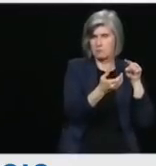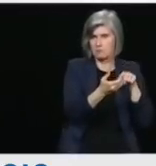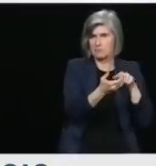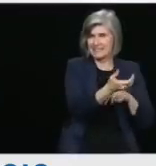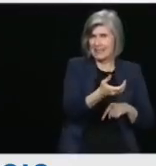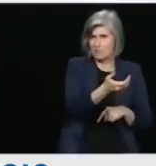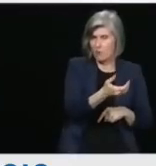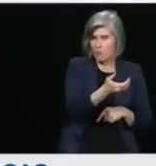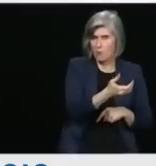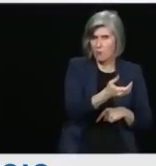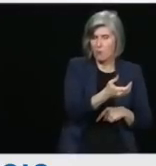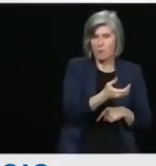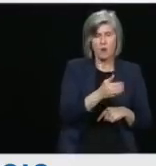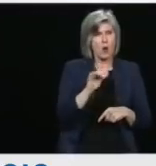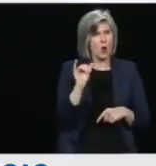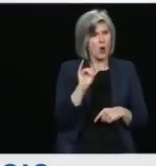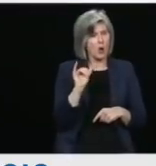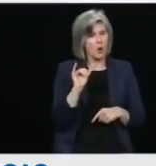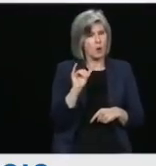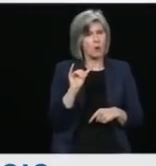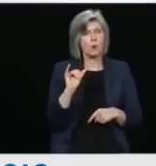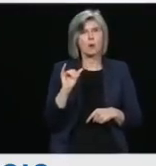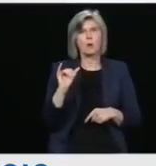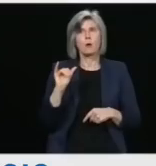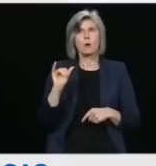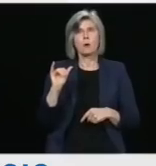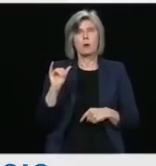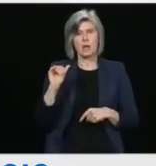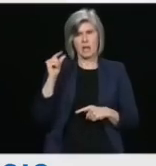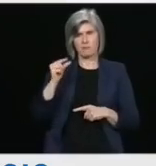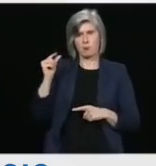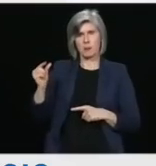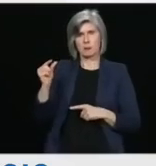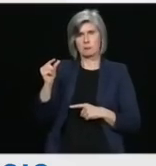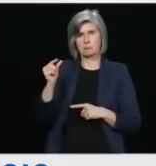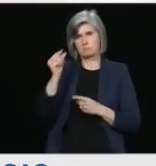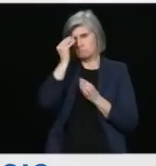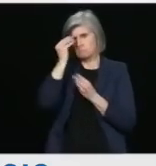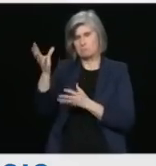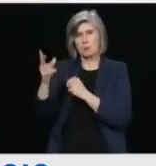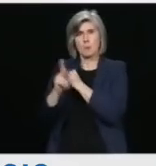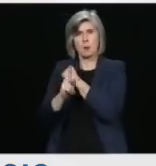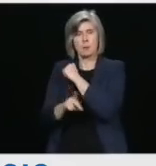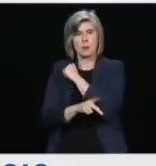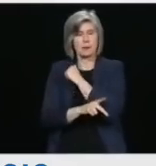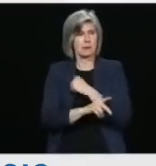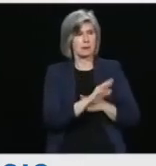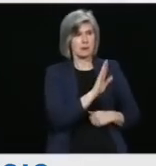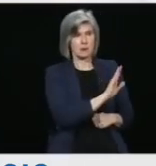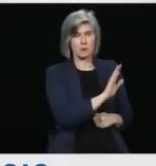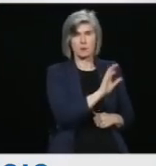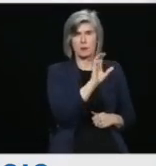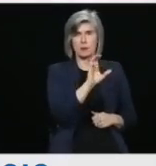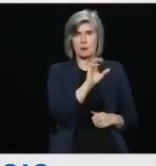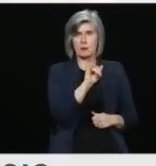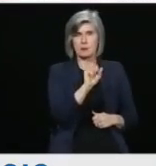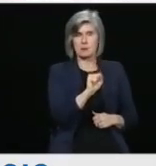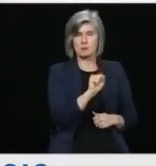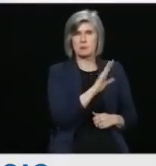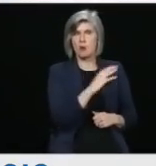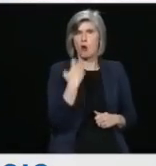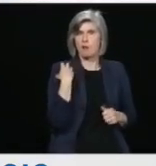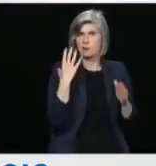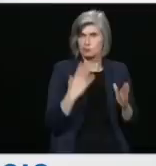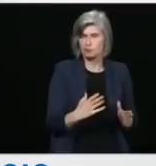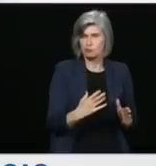government told Parliament that the CSIS operatives, intelligence operatives, and officers and operatives were exposed if they didn't have this